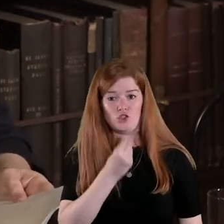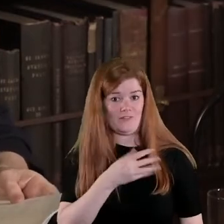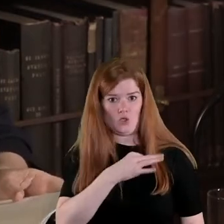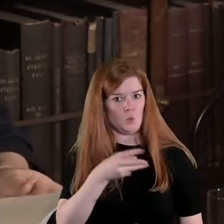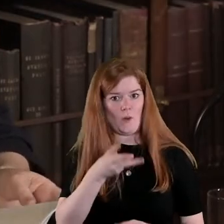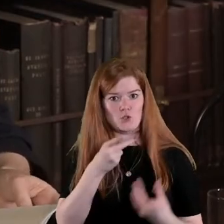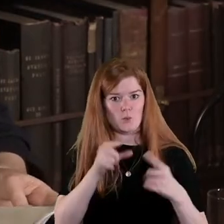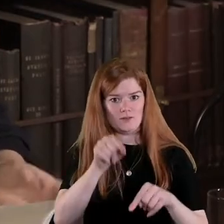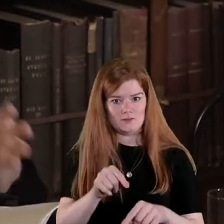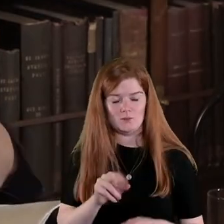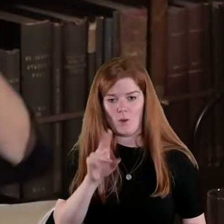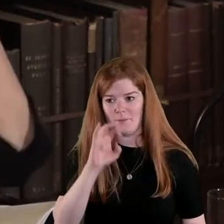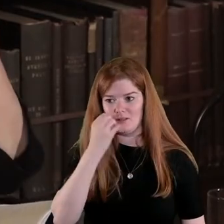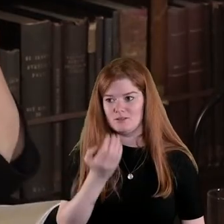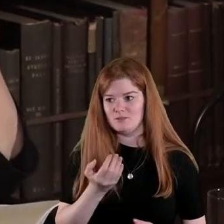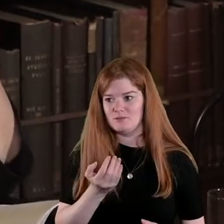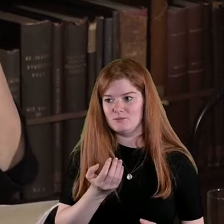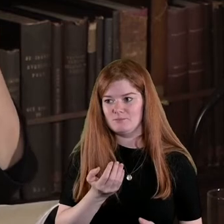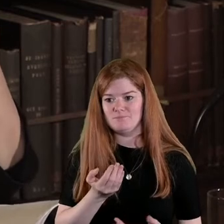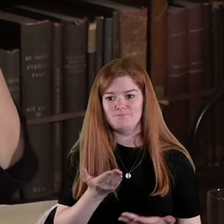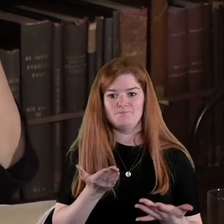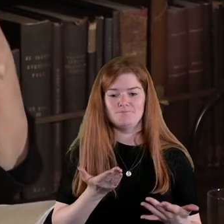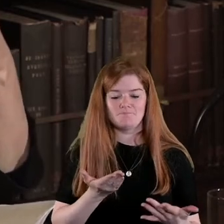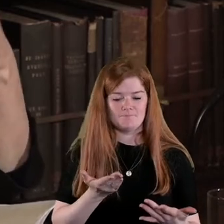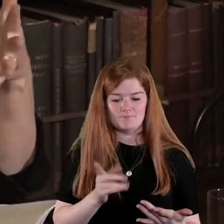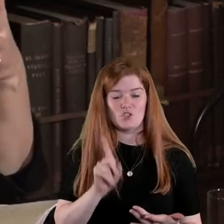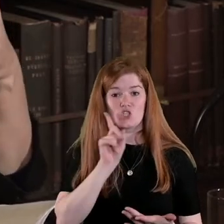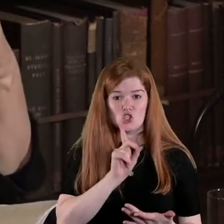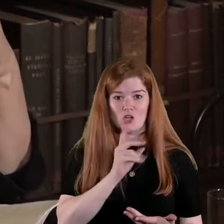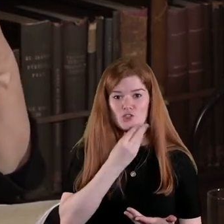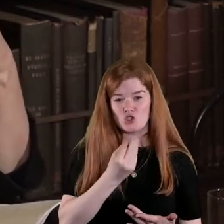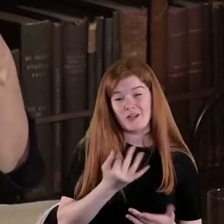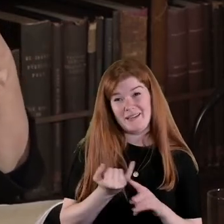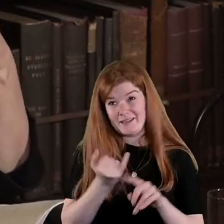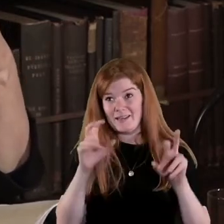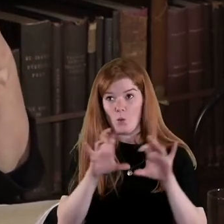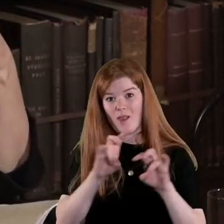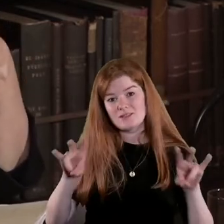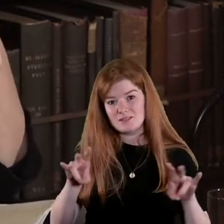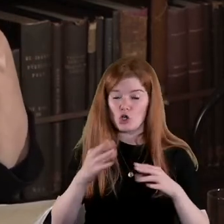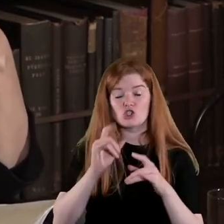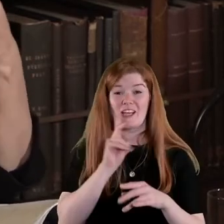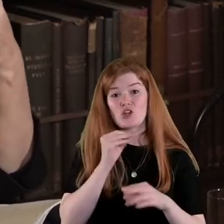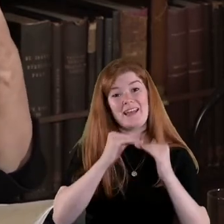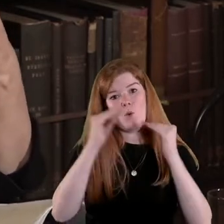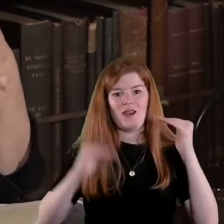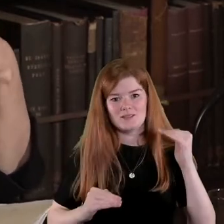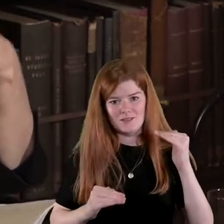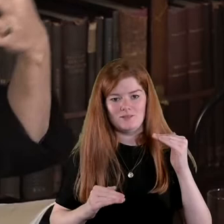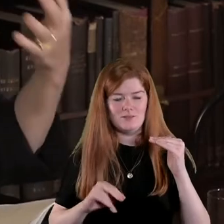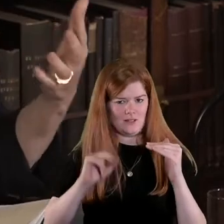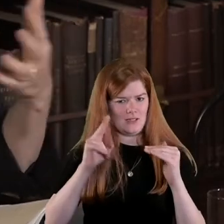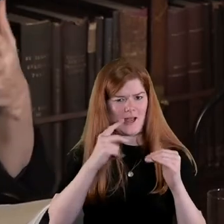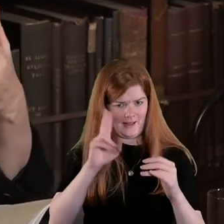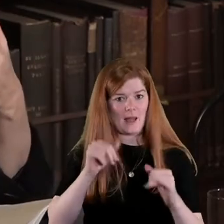doing that because you know gender inequality if you want to call it that can be very specific to